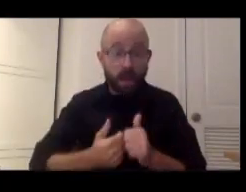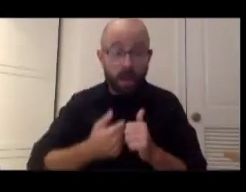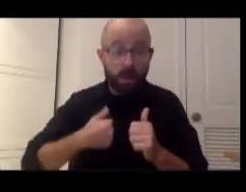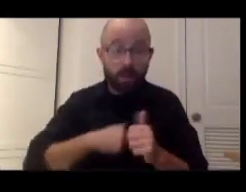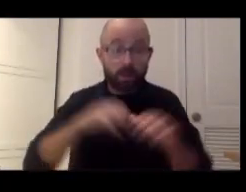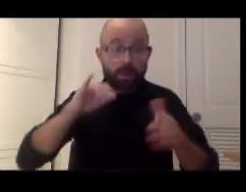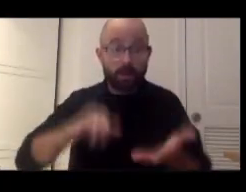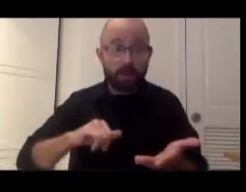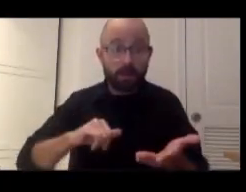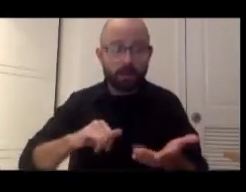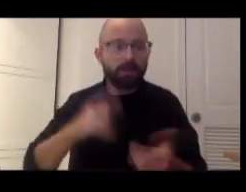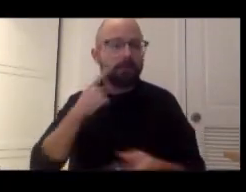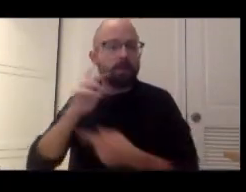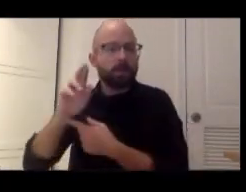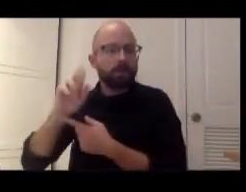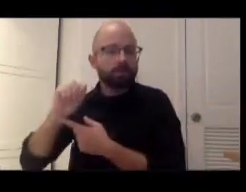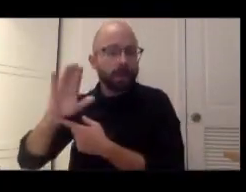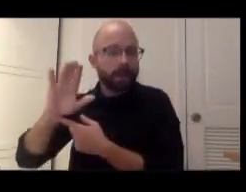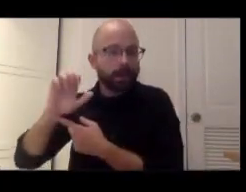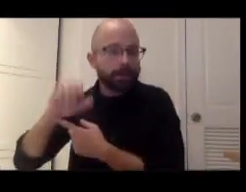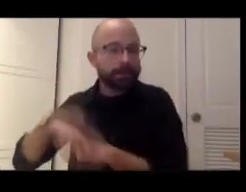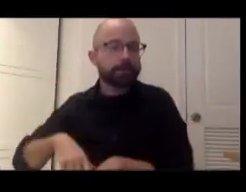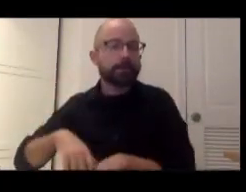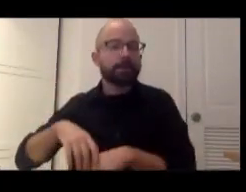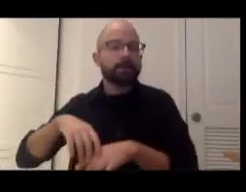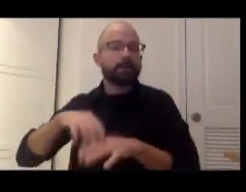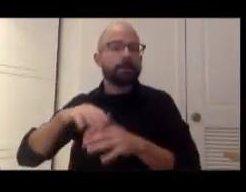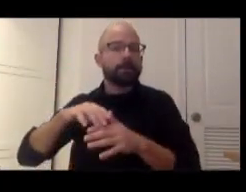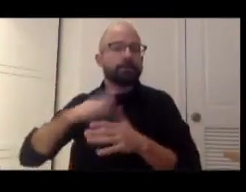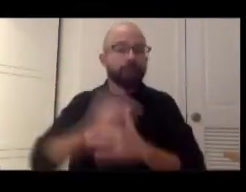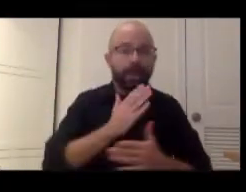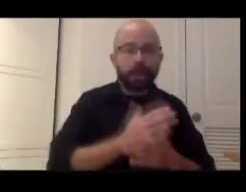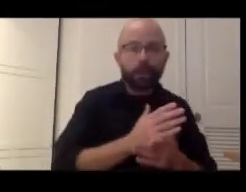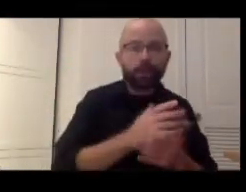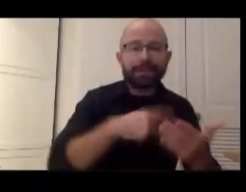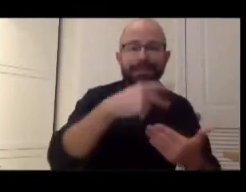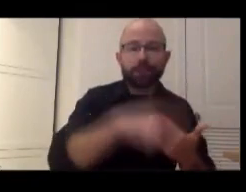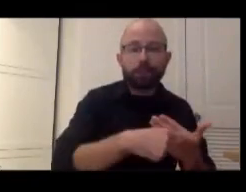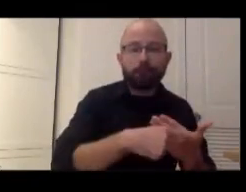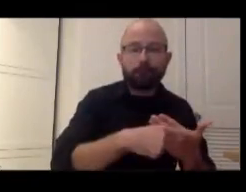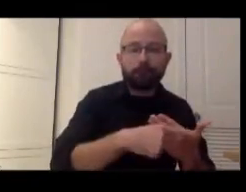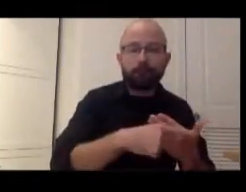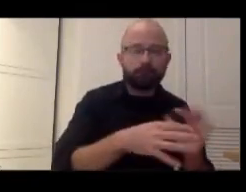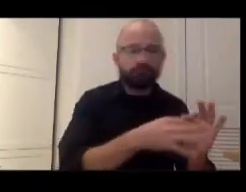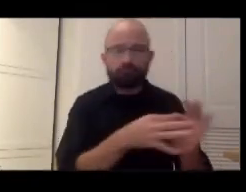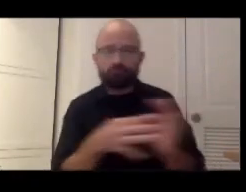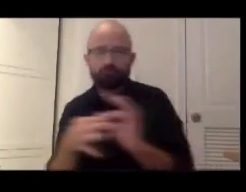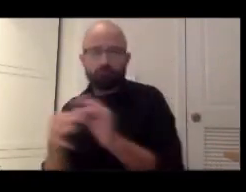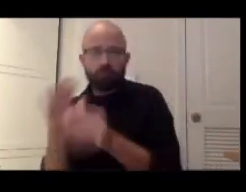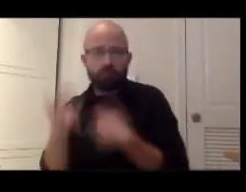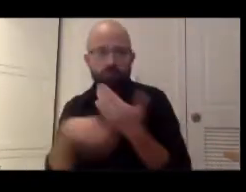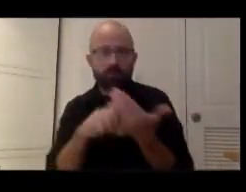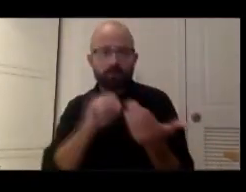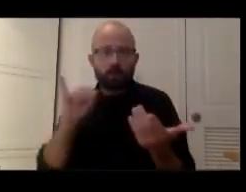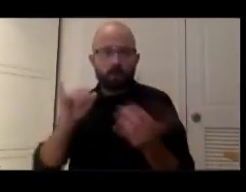Initiative, like the Race Initiative, works with all of the Smithsonian entities in